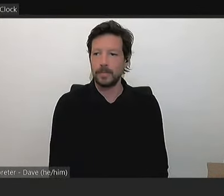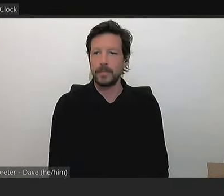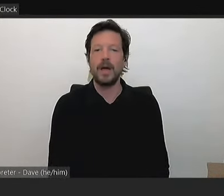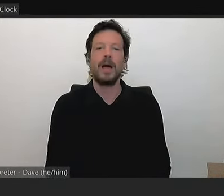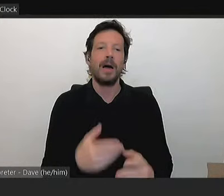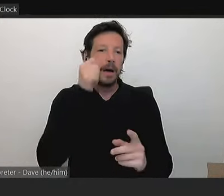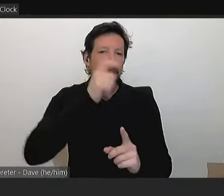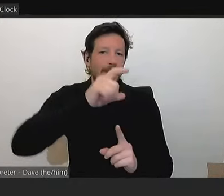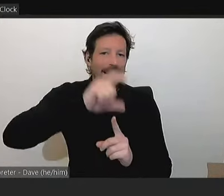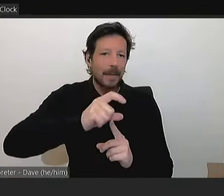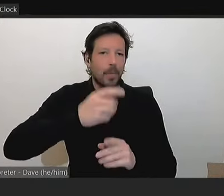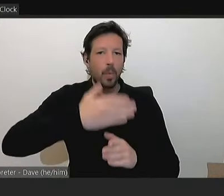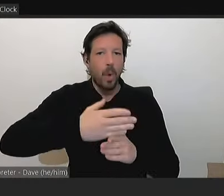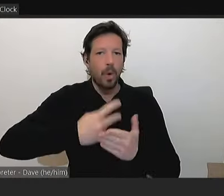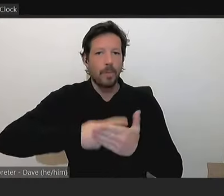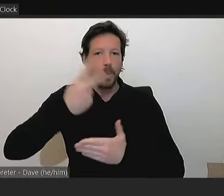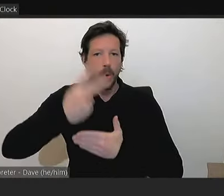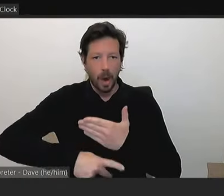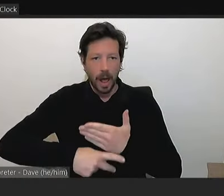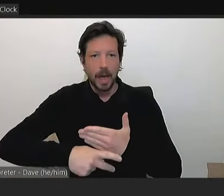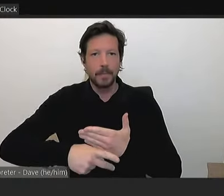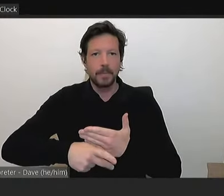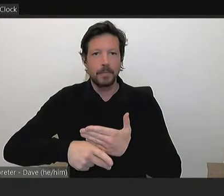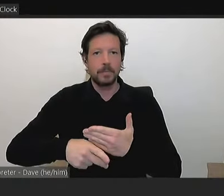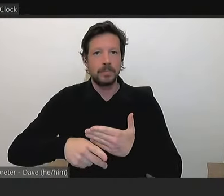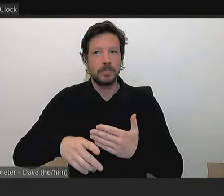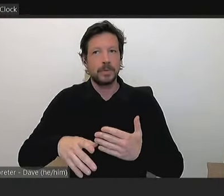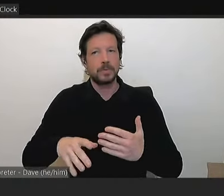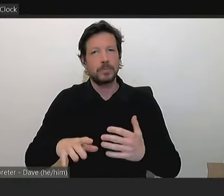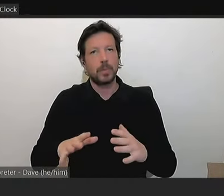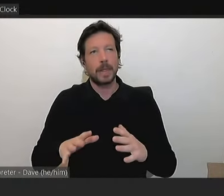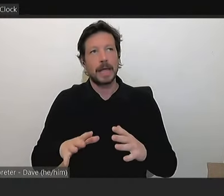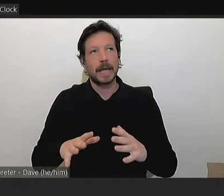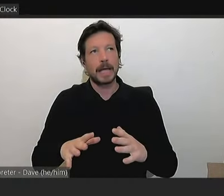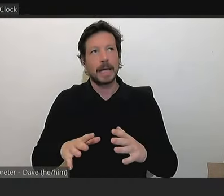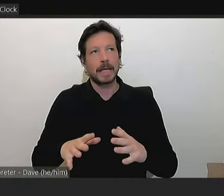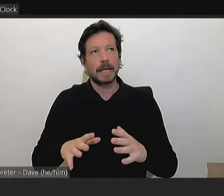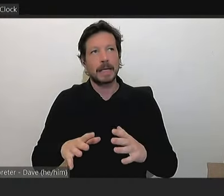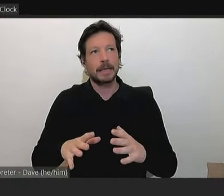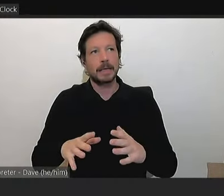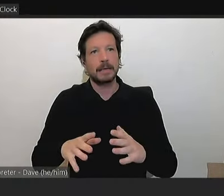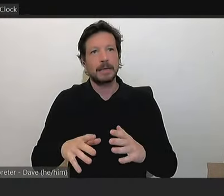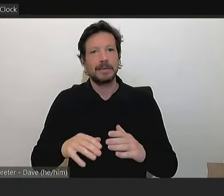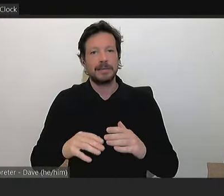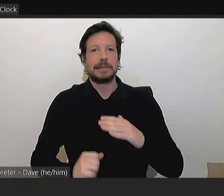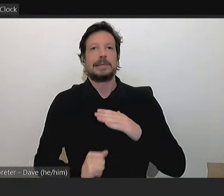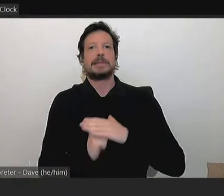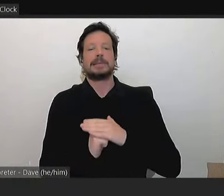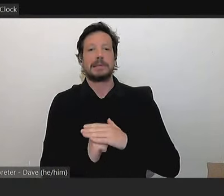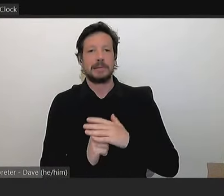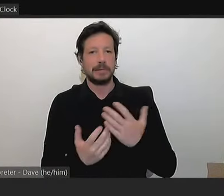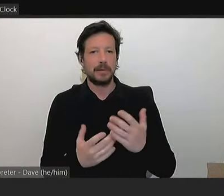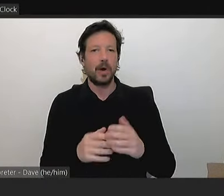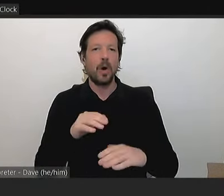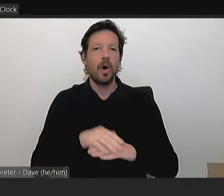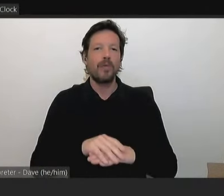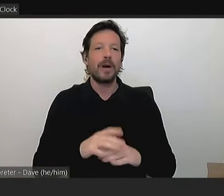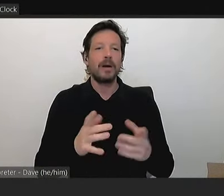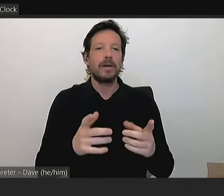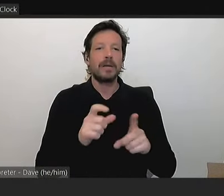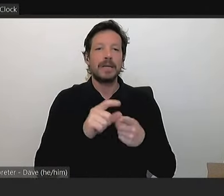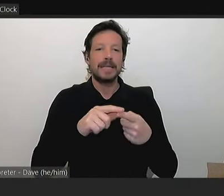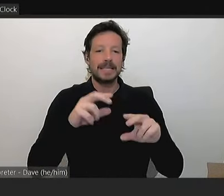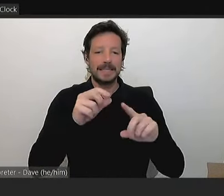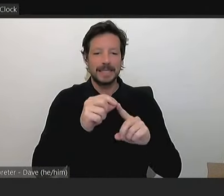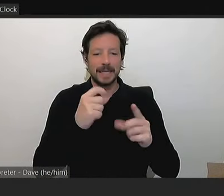program is probably at its limit in terms of covering depreciation. So that it's actually